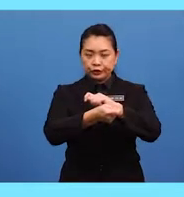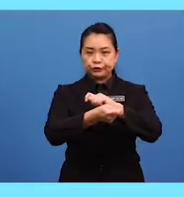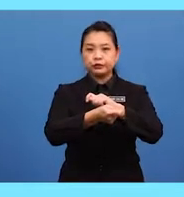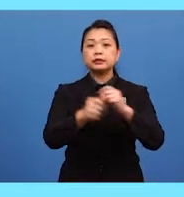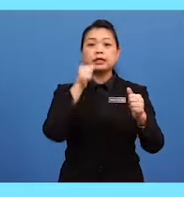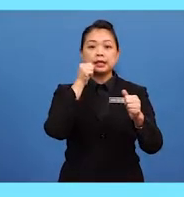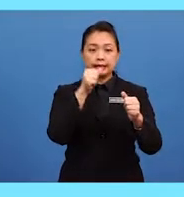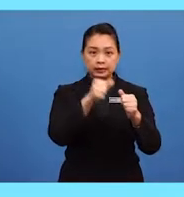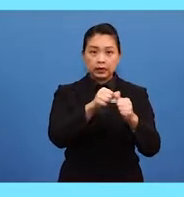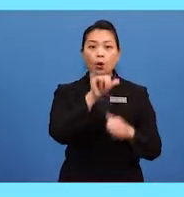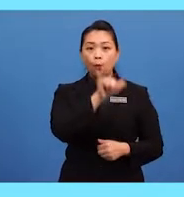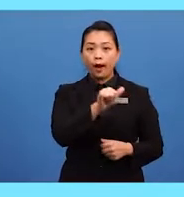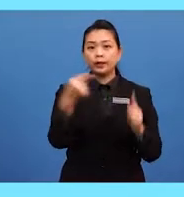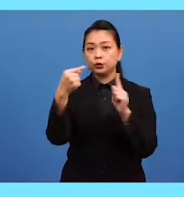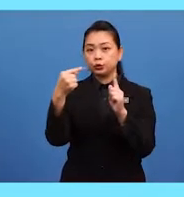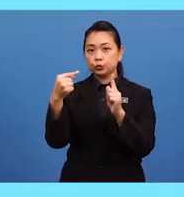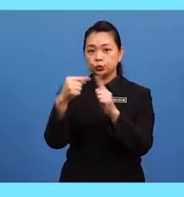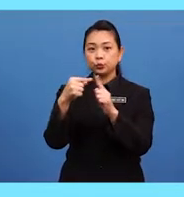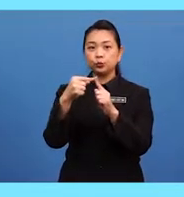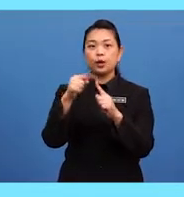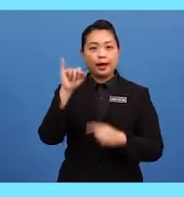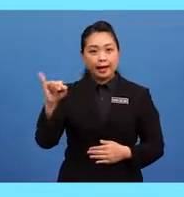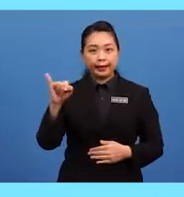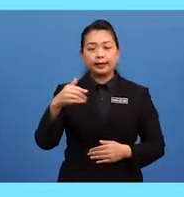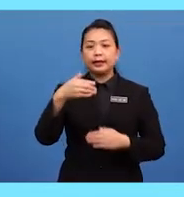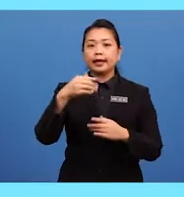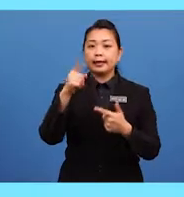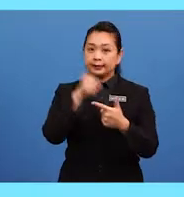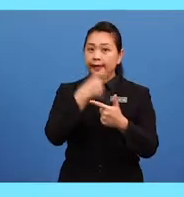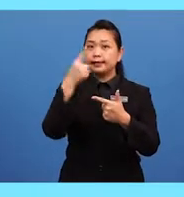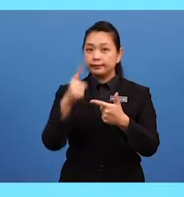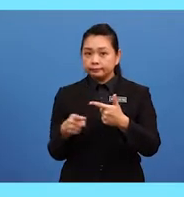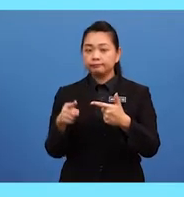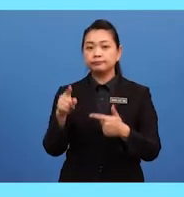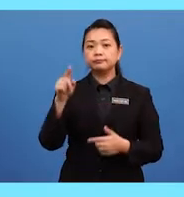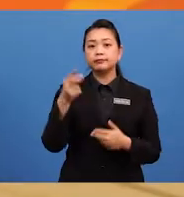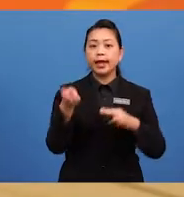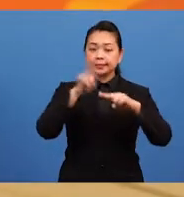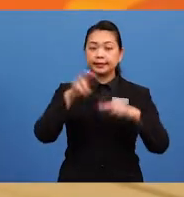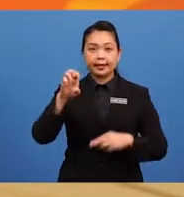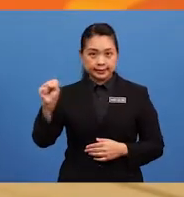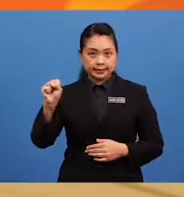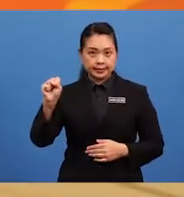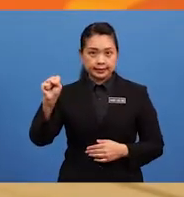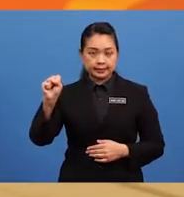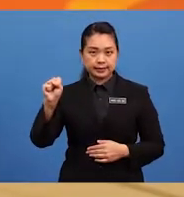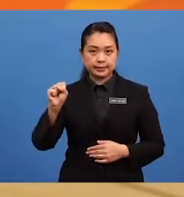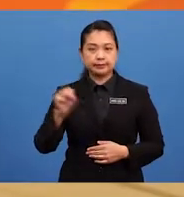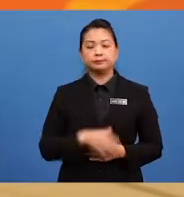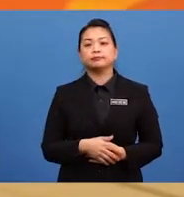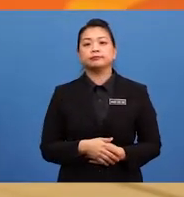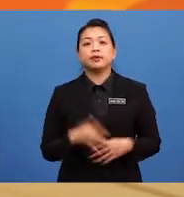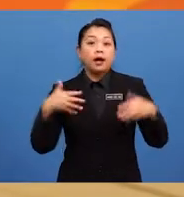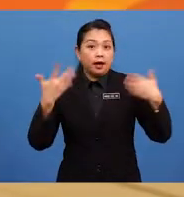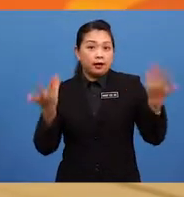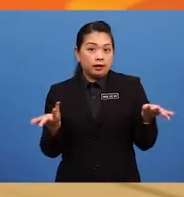I. And then add ES behind it. So, how are you